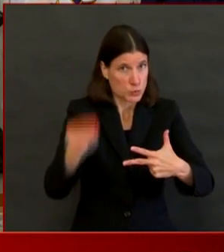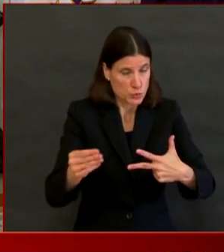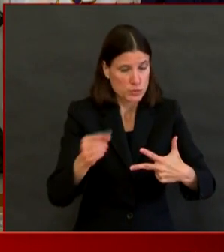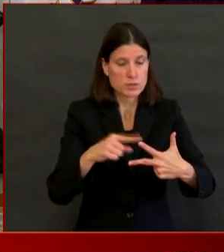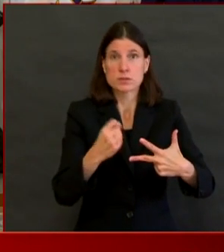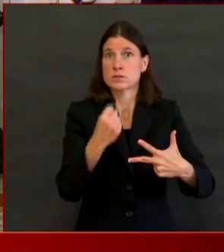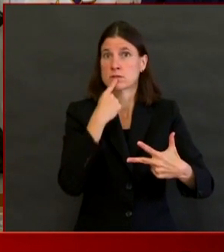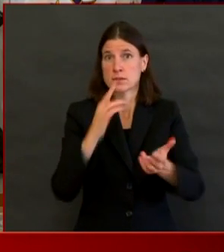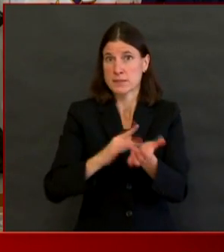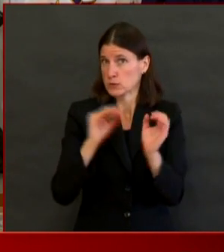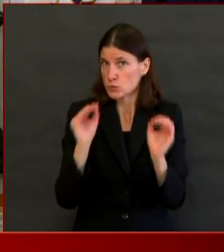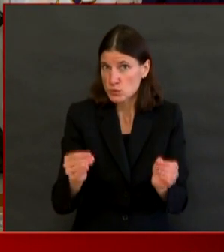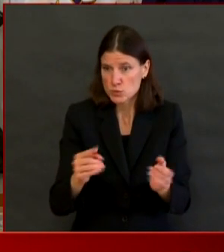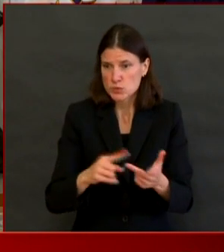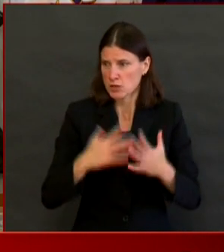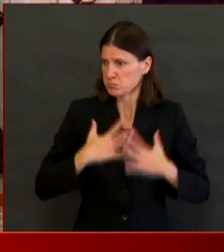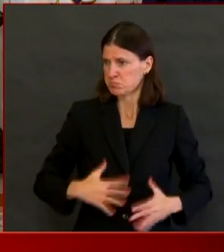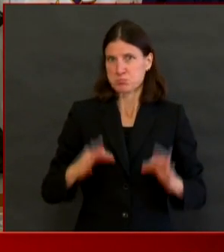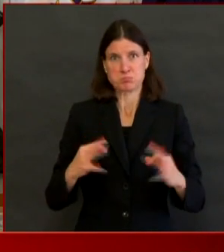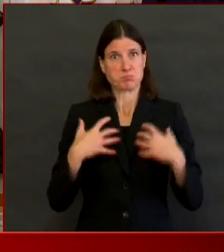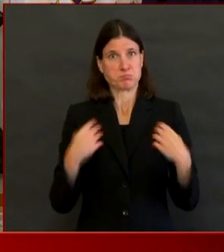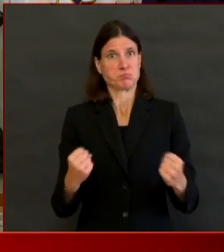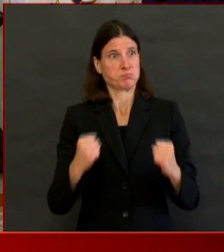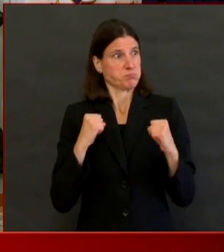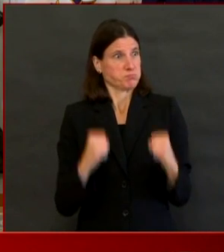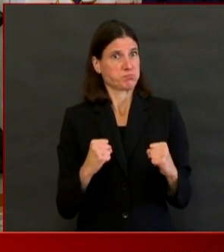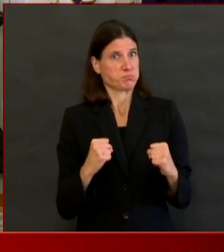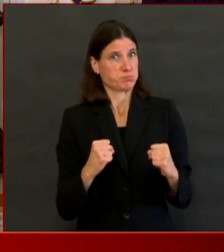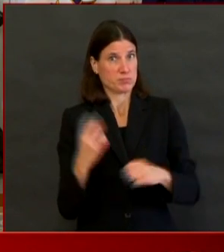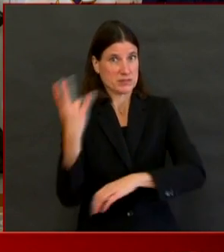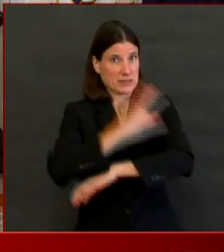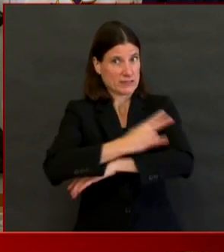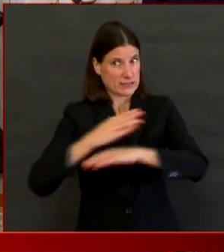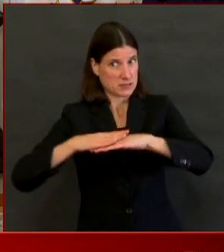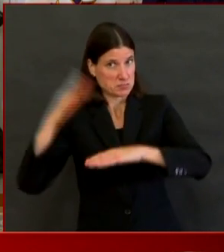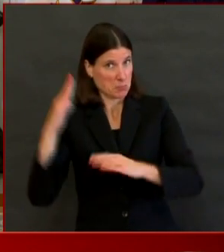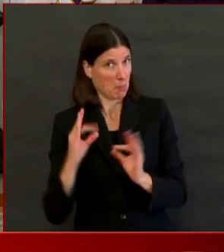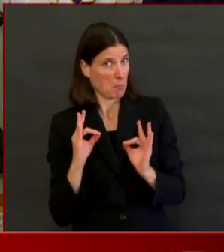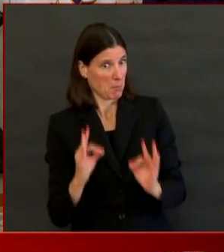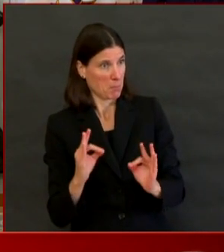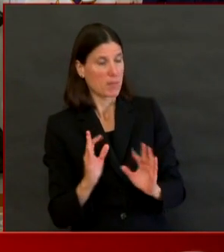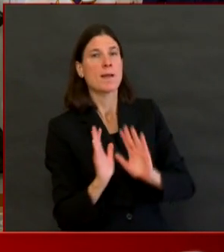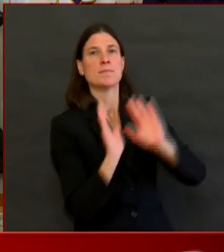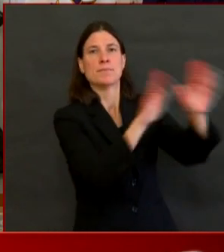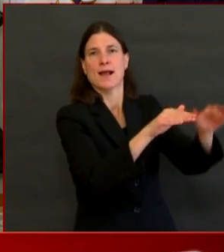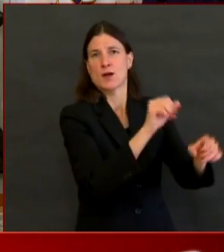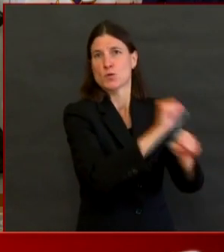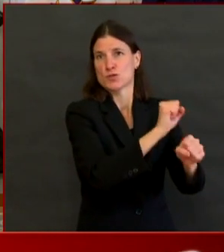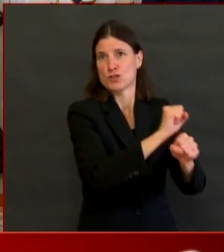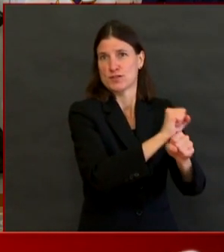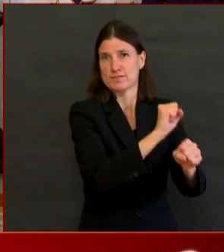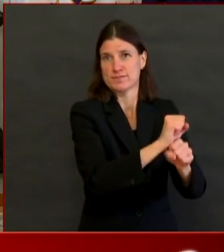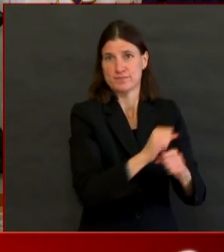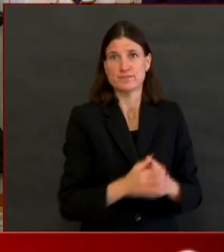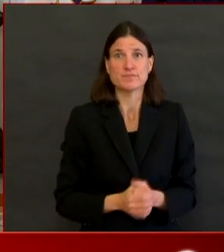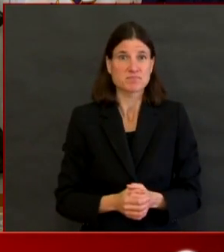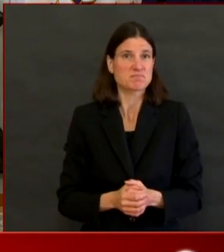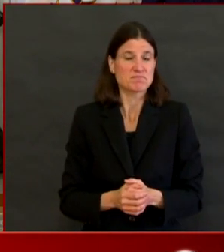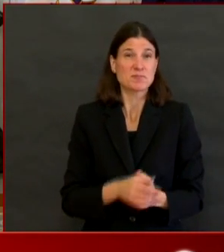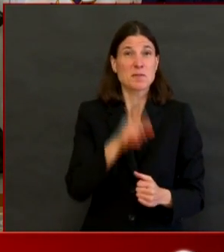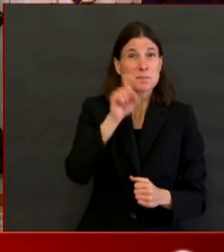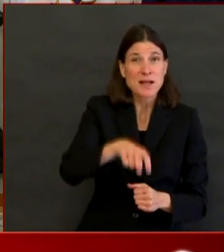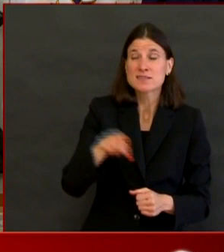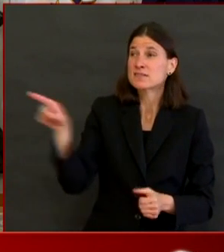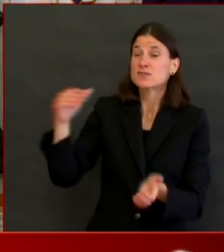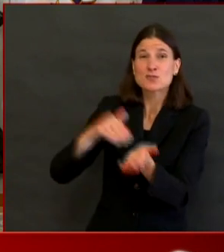required to go back to work after your period of isolation ends. We will continue to support employers